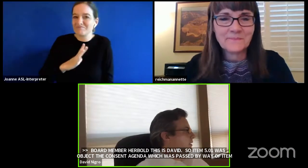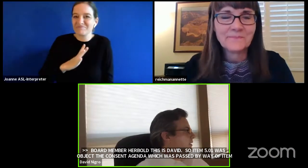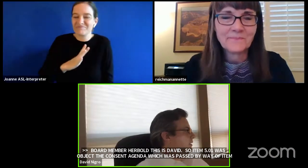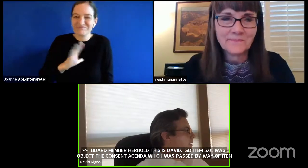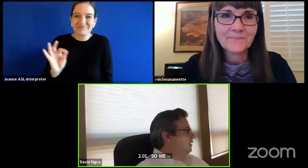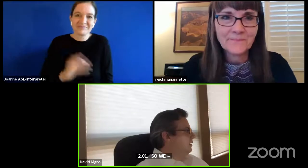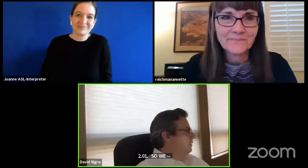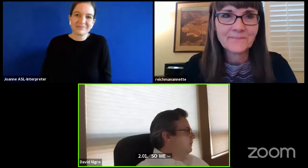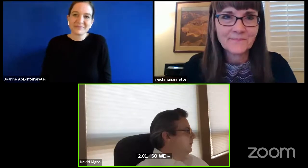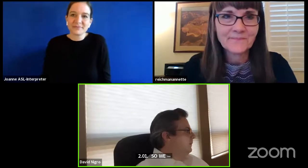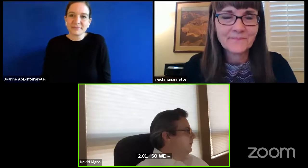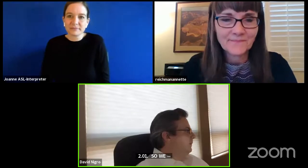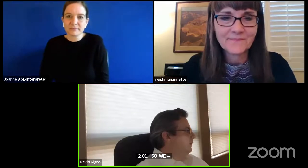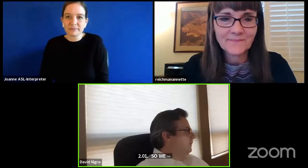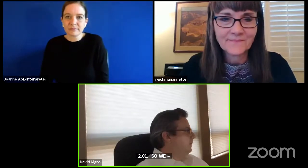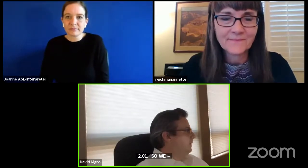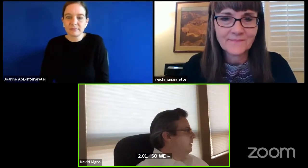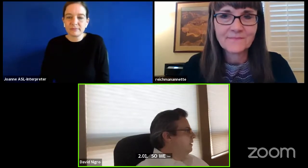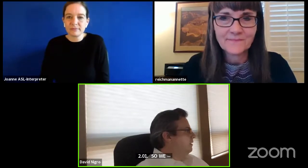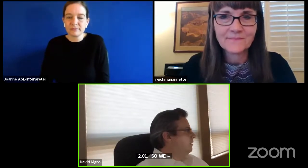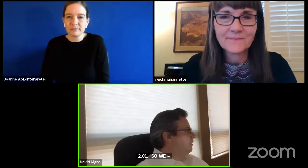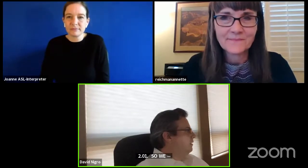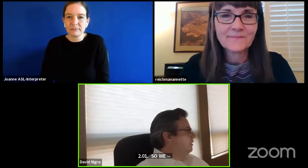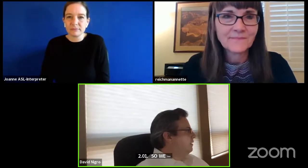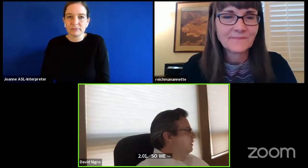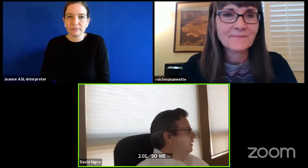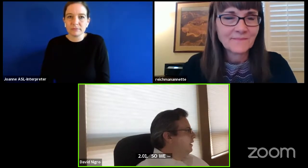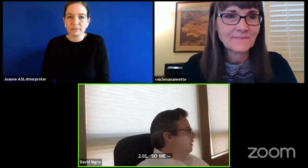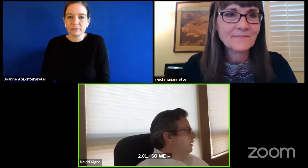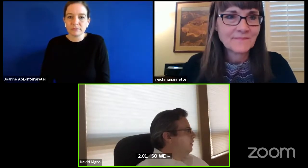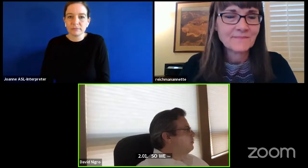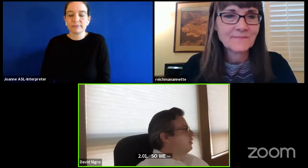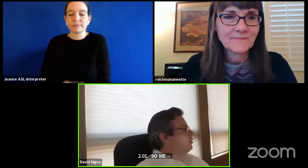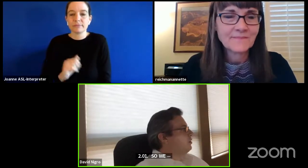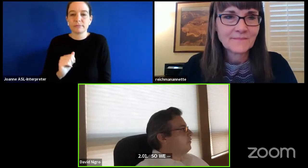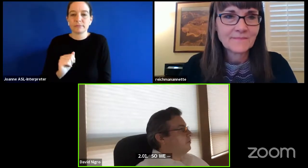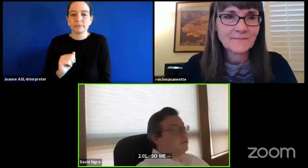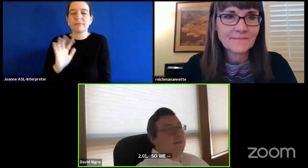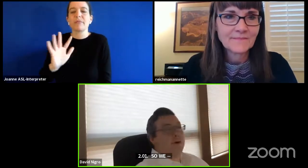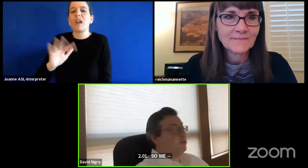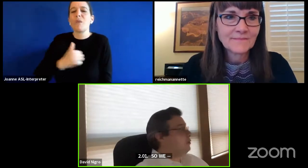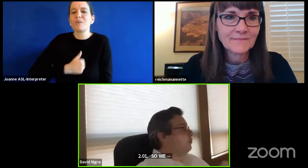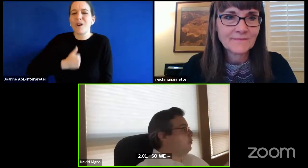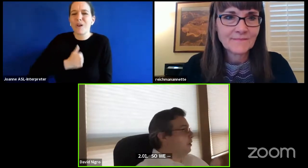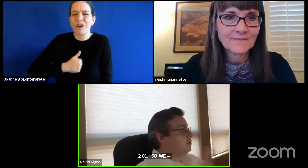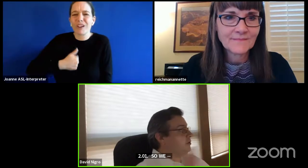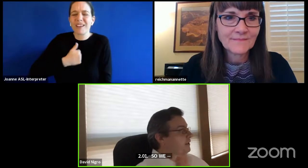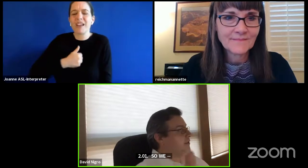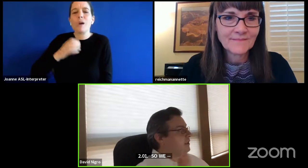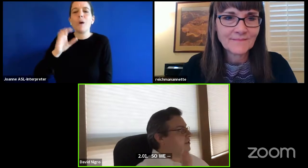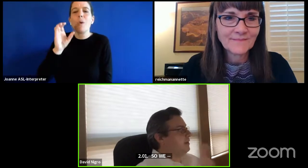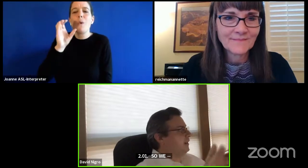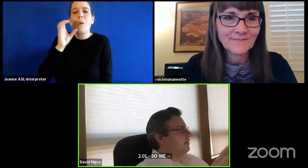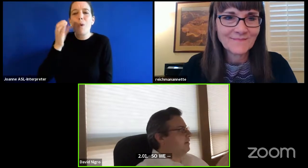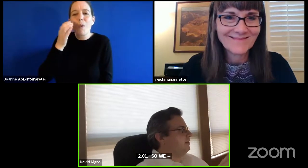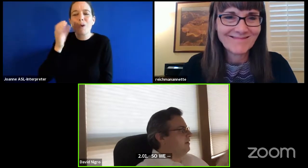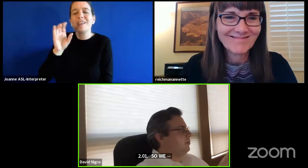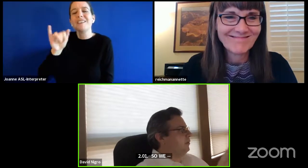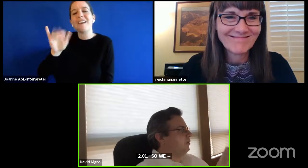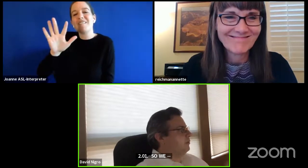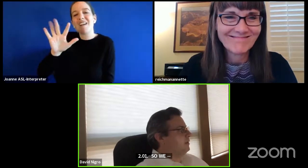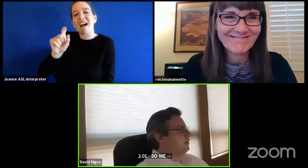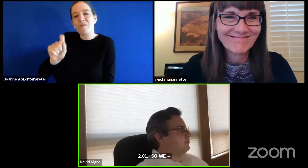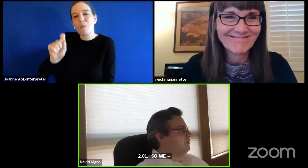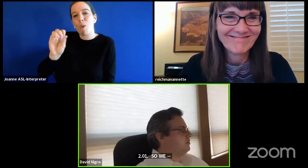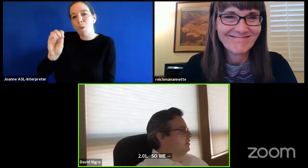um and i'm sorry courtney fritz was 5.02 we're also on the consent agenda item the